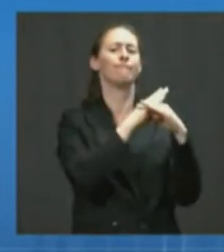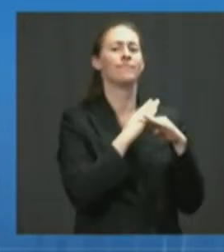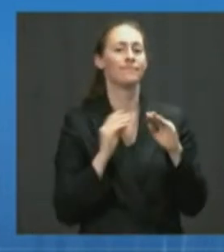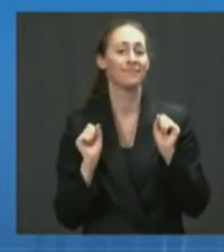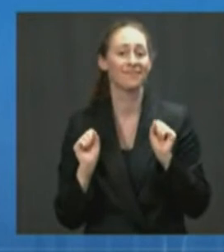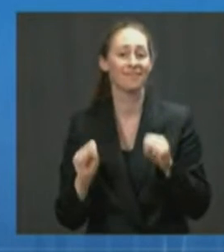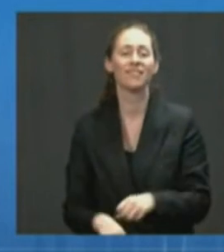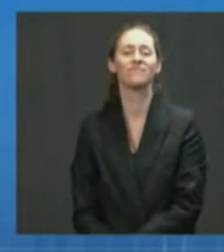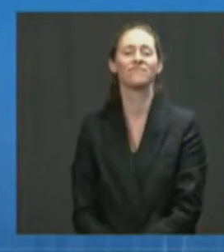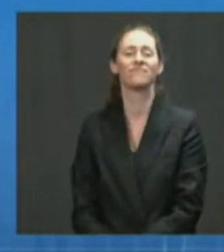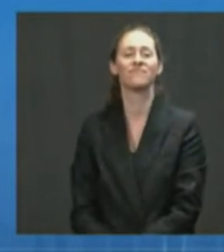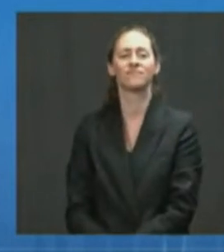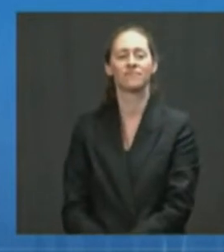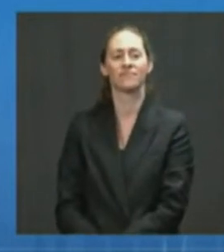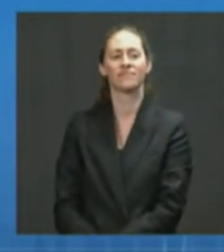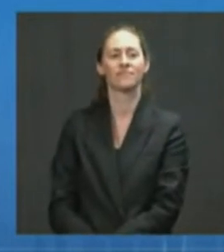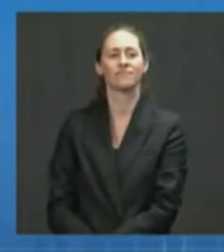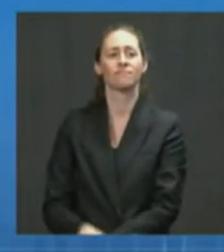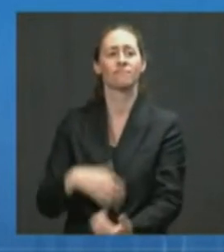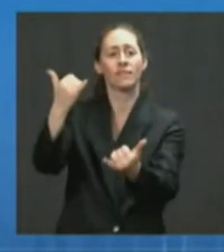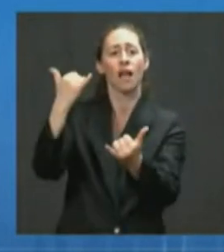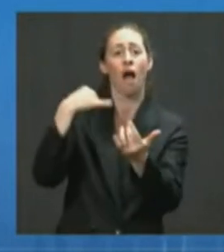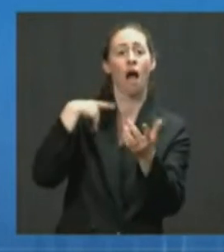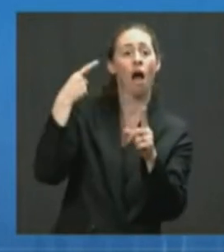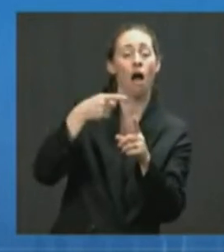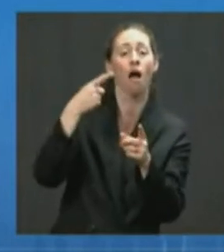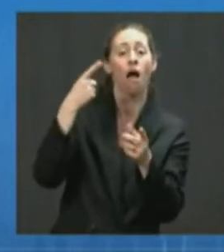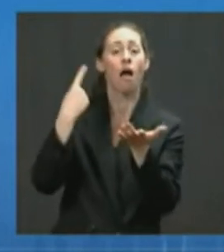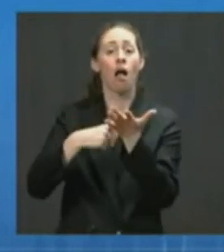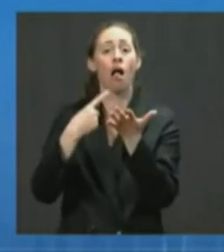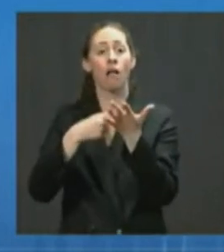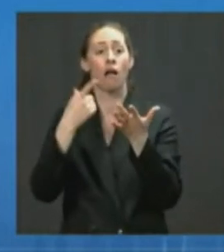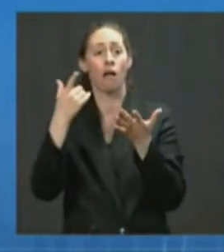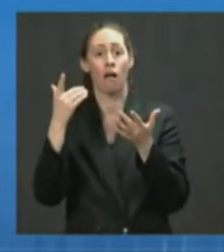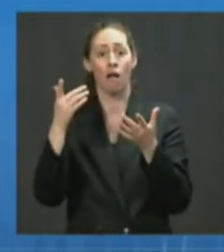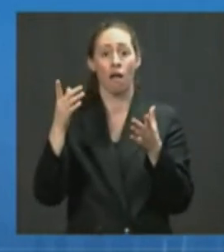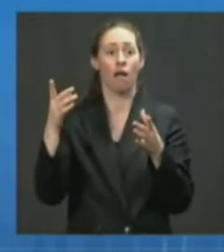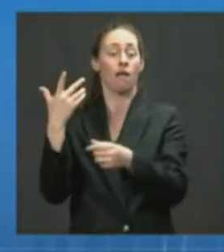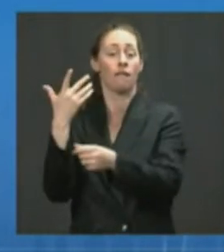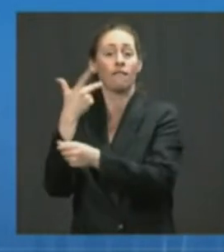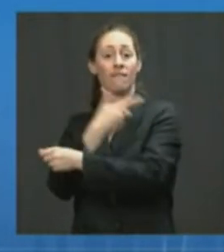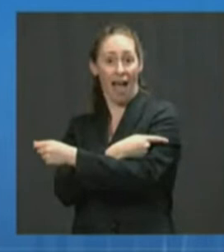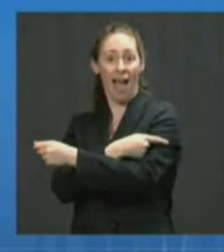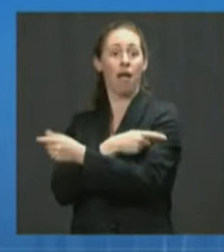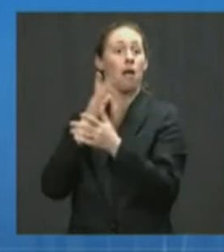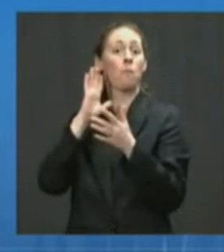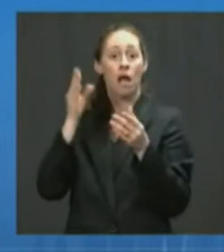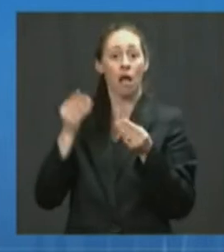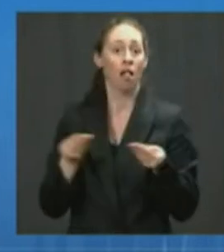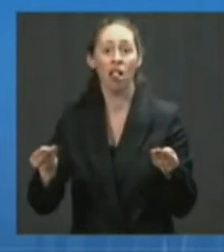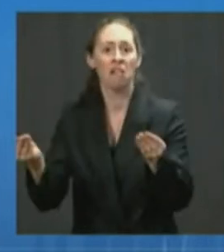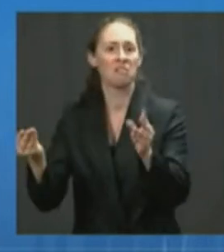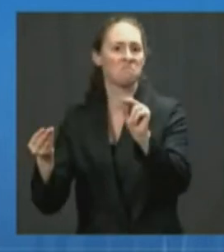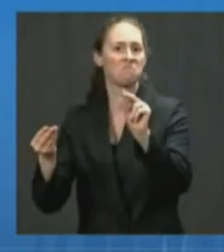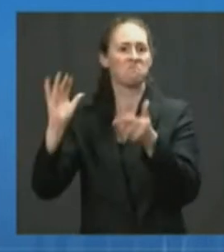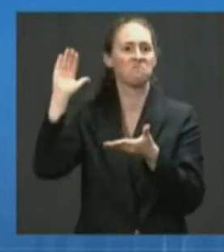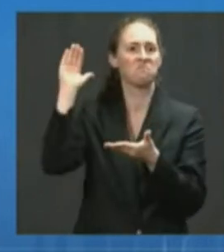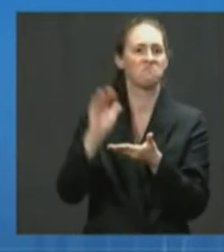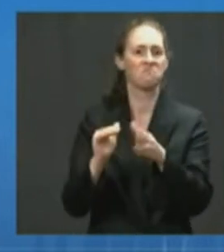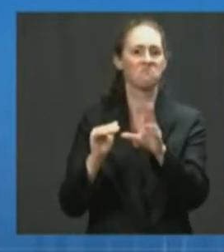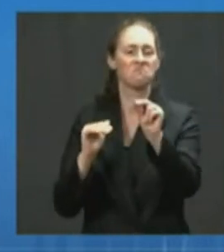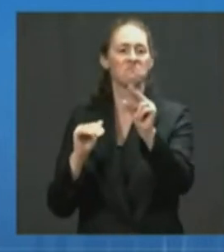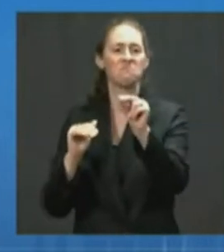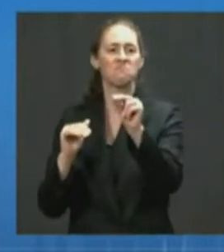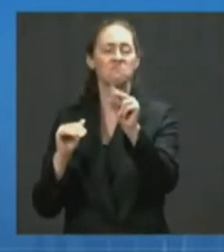much less common in vaccinated people compared to unvaccinated and most illness and vaccinated individuals is asymptomatic